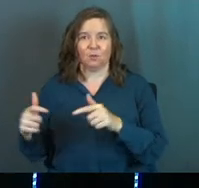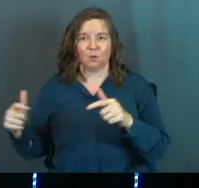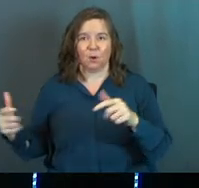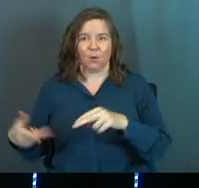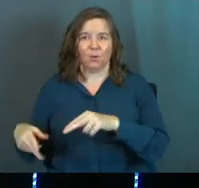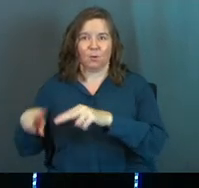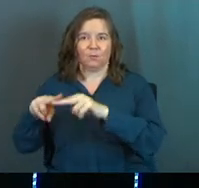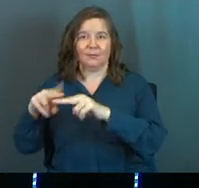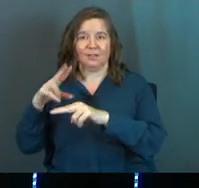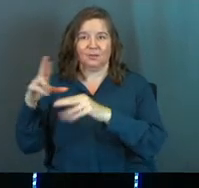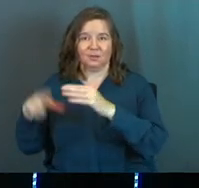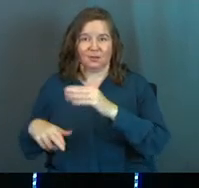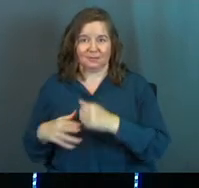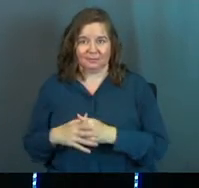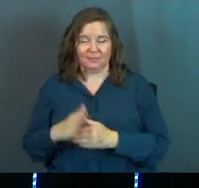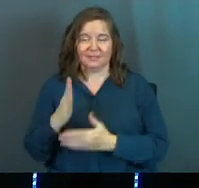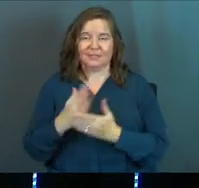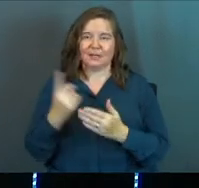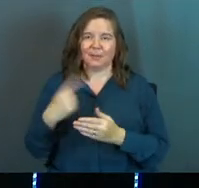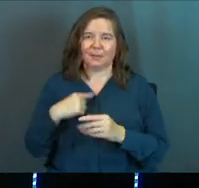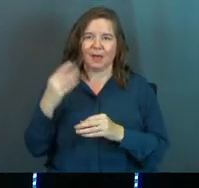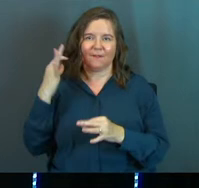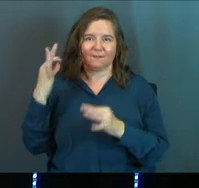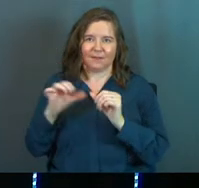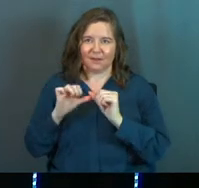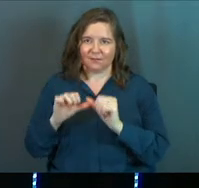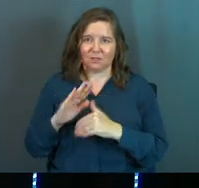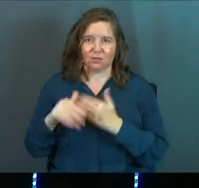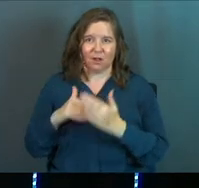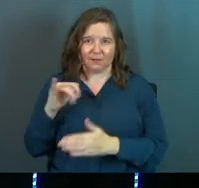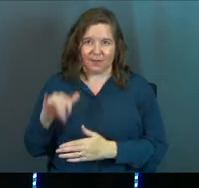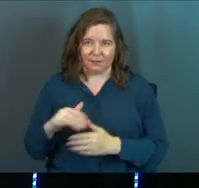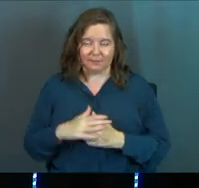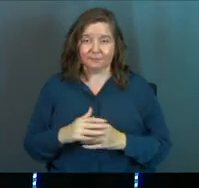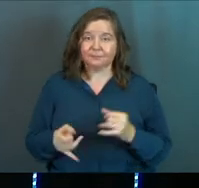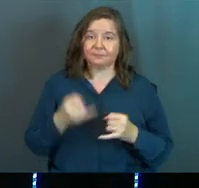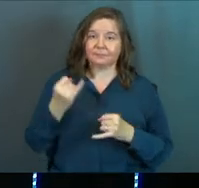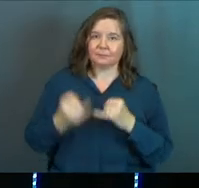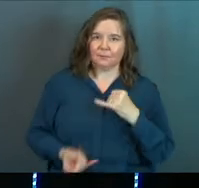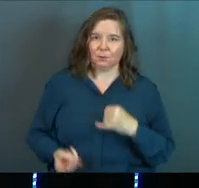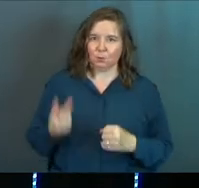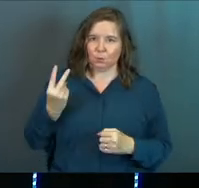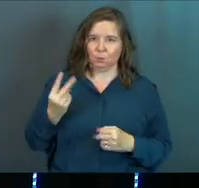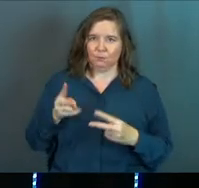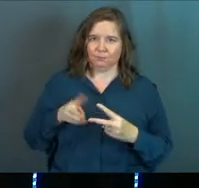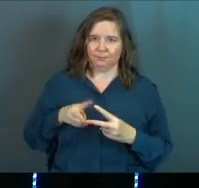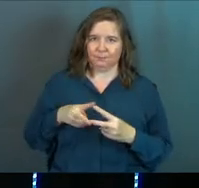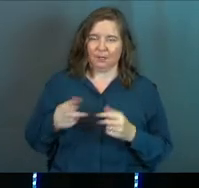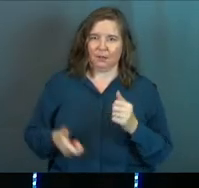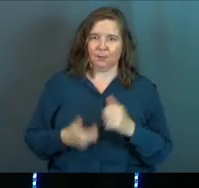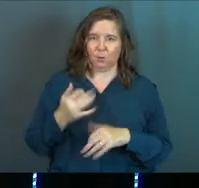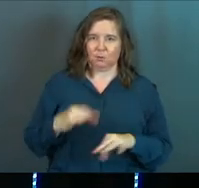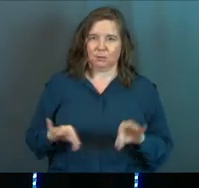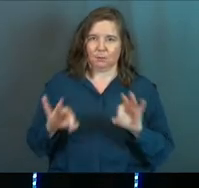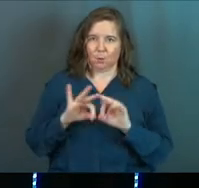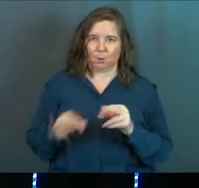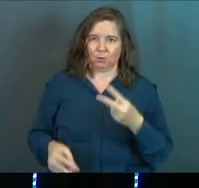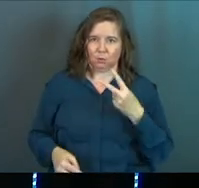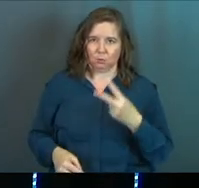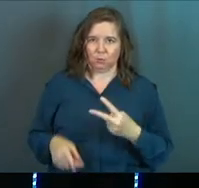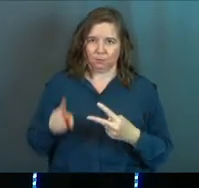as a result. Something about faithfulness in all of that. Last two, and these are the most important two.